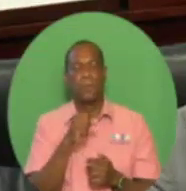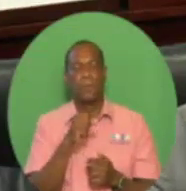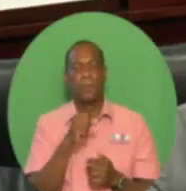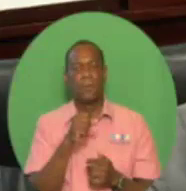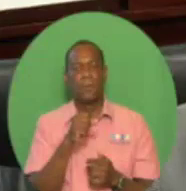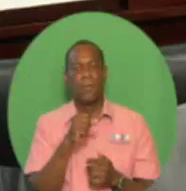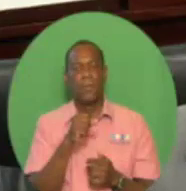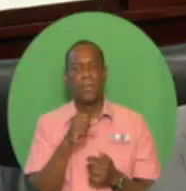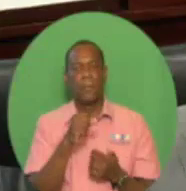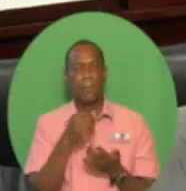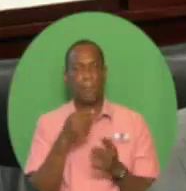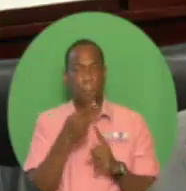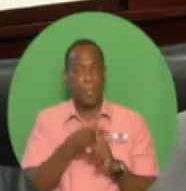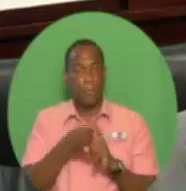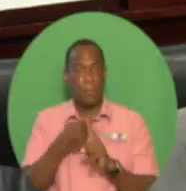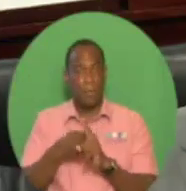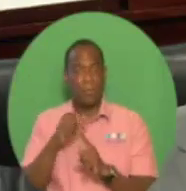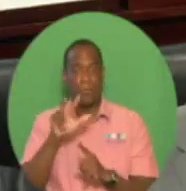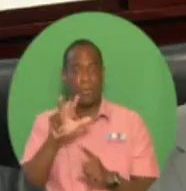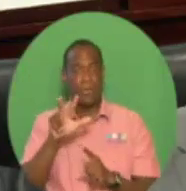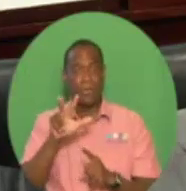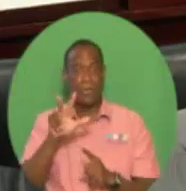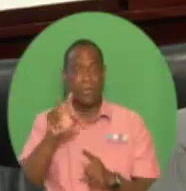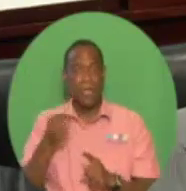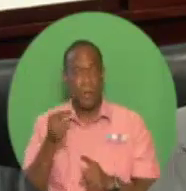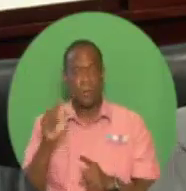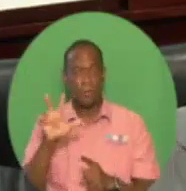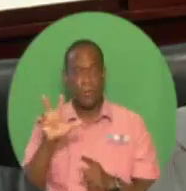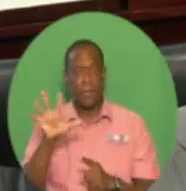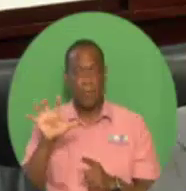when we assumed office in September 2015.